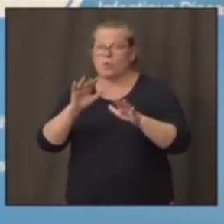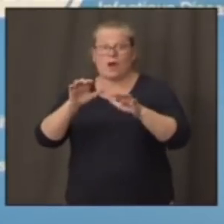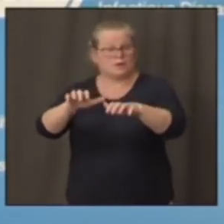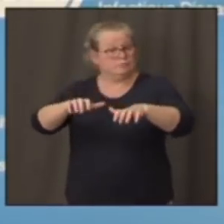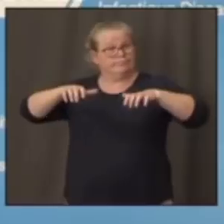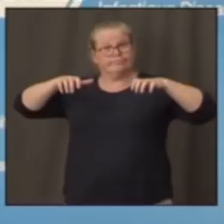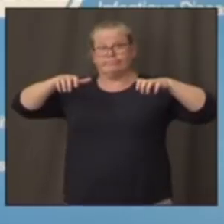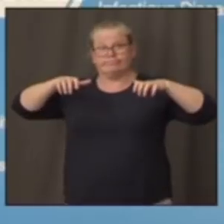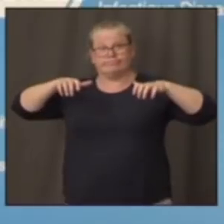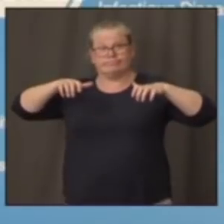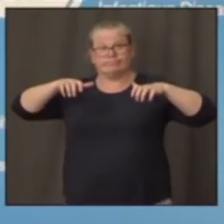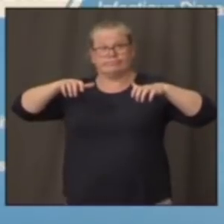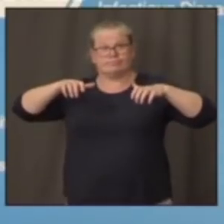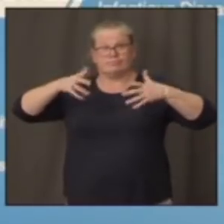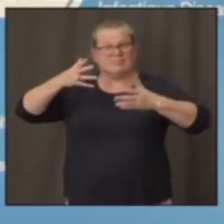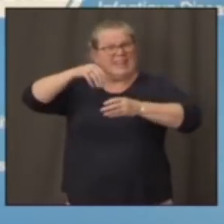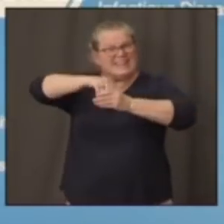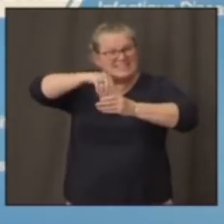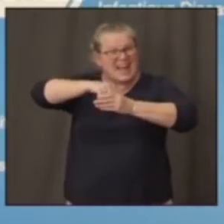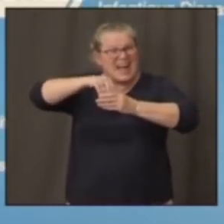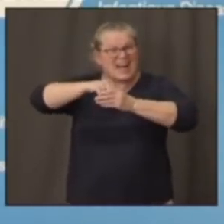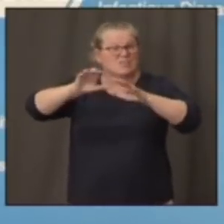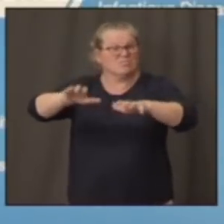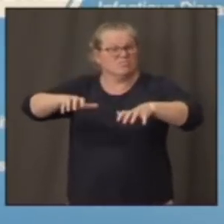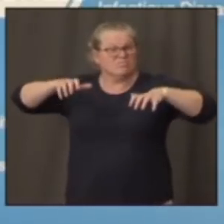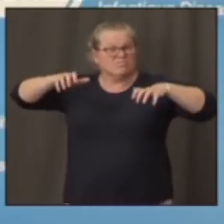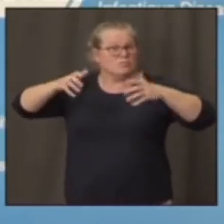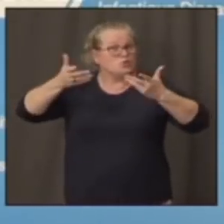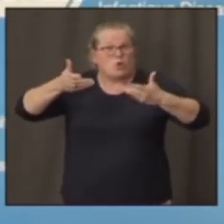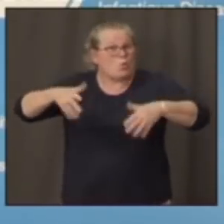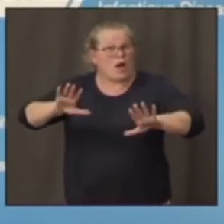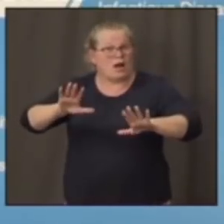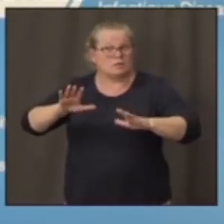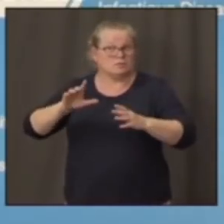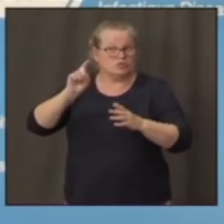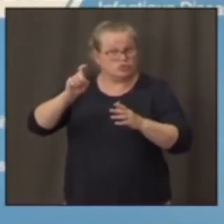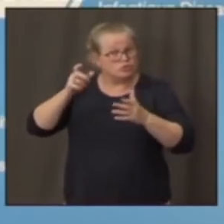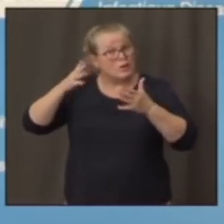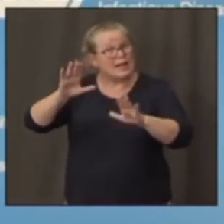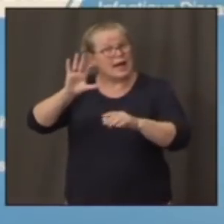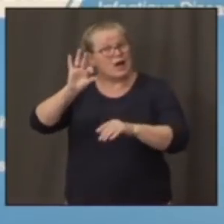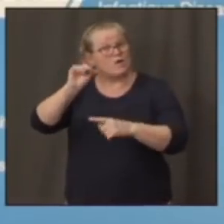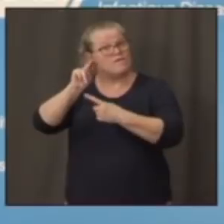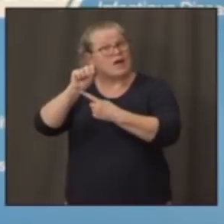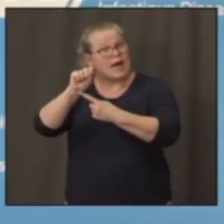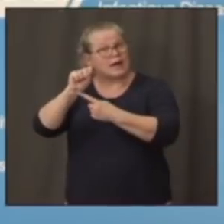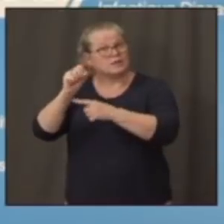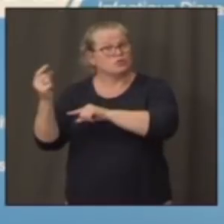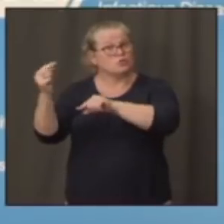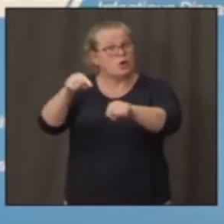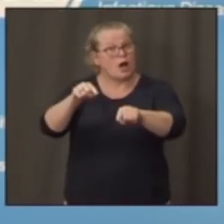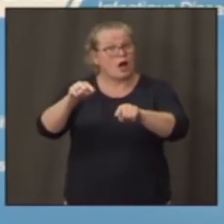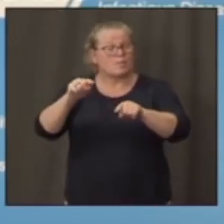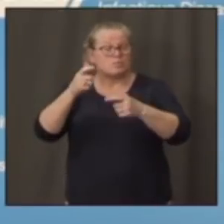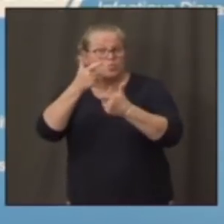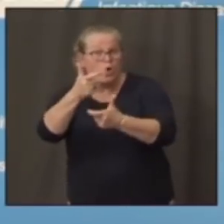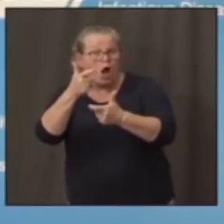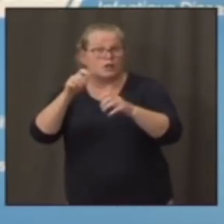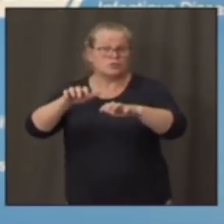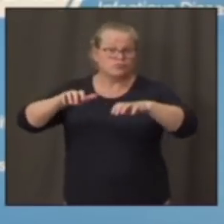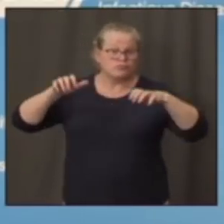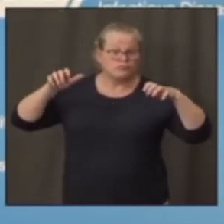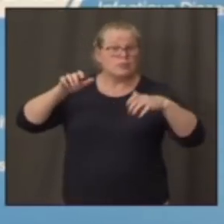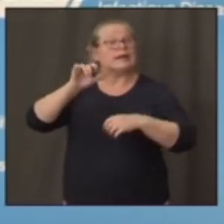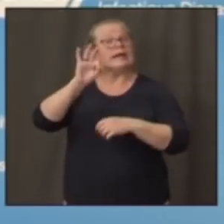crowds. So should you have spectators or not? If you do, how far apart should they be? Should